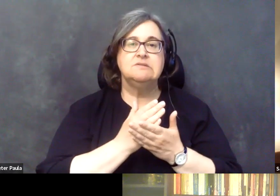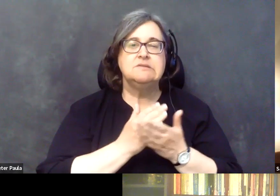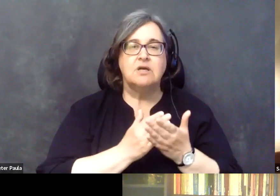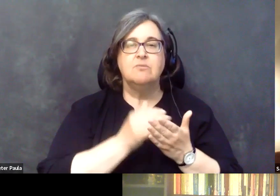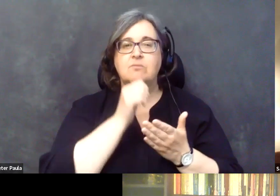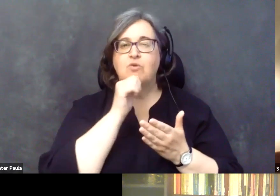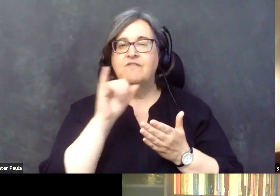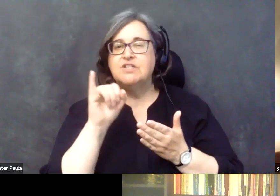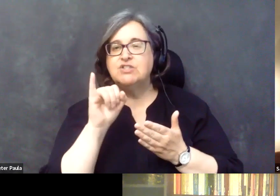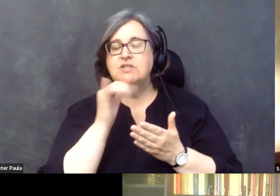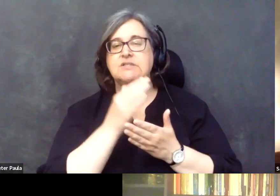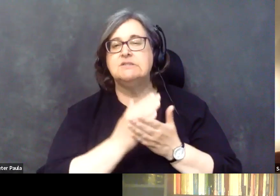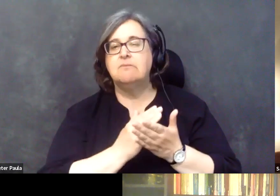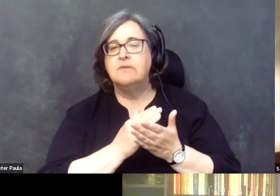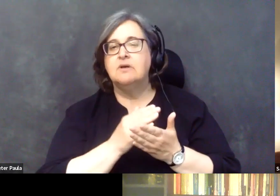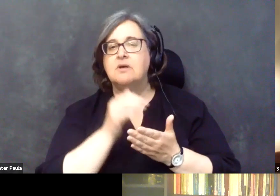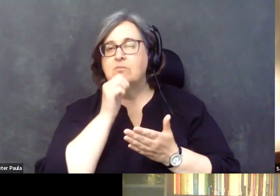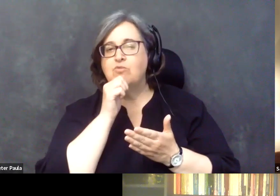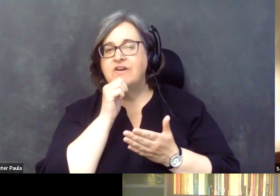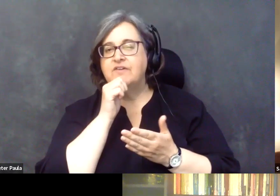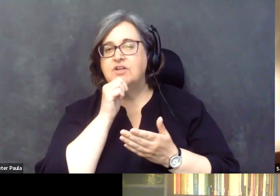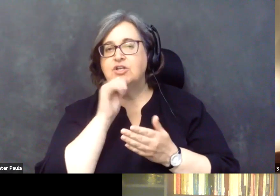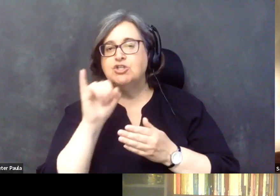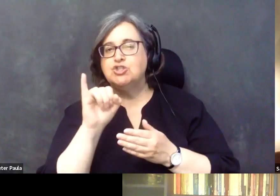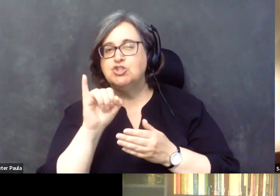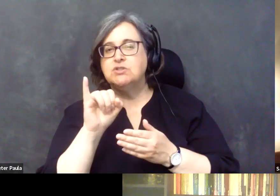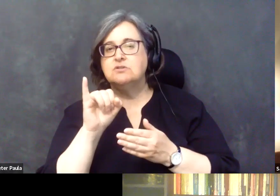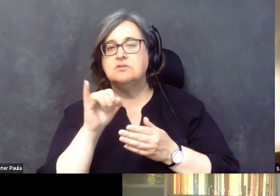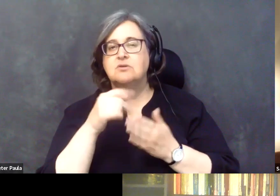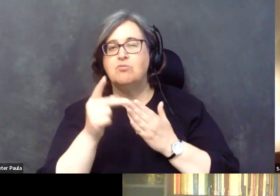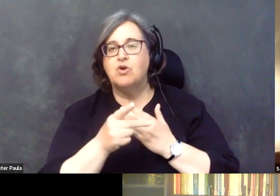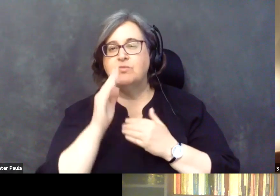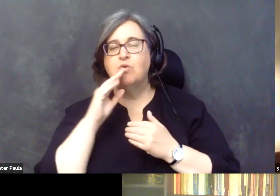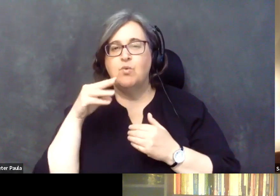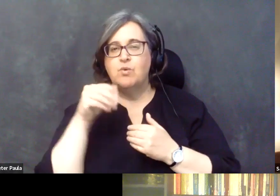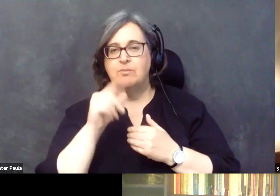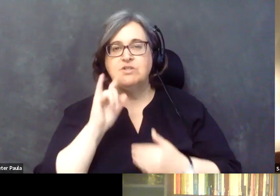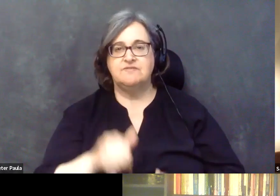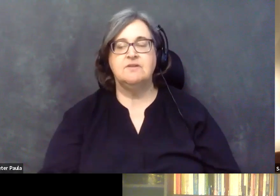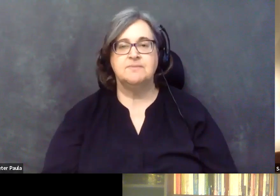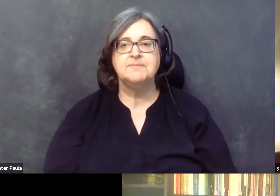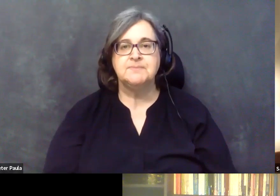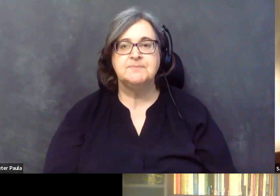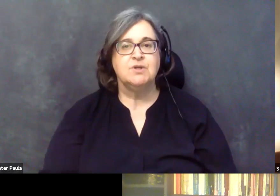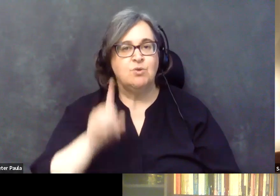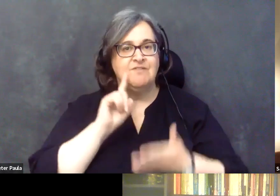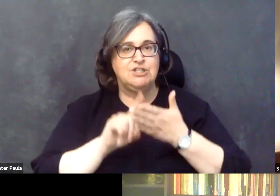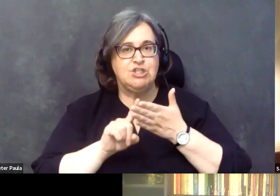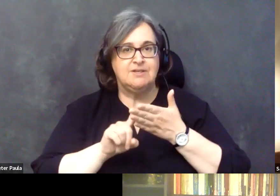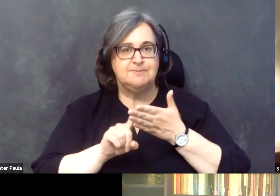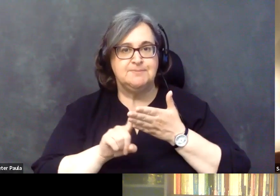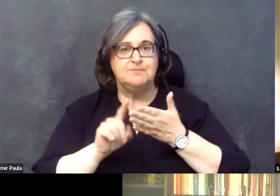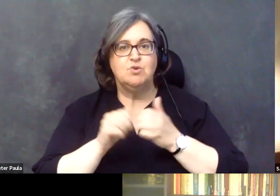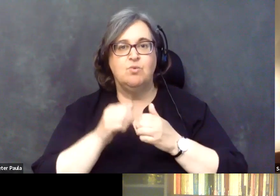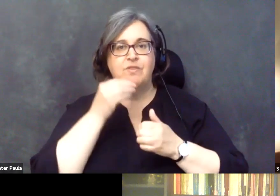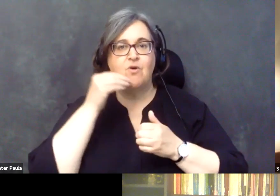uh, insurance programs, um, that reimburses for that. So that they would have to check, um, with